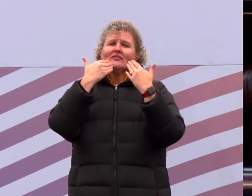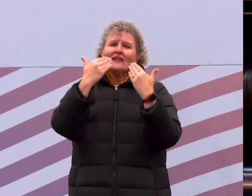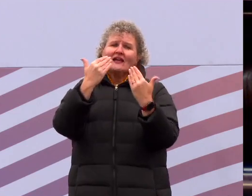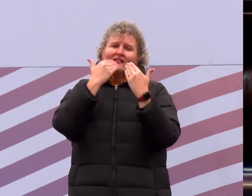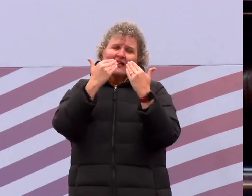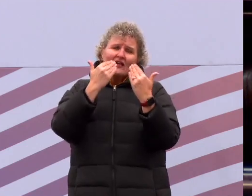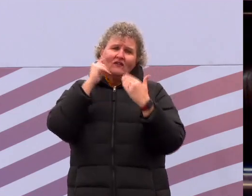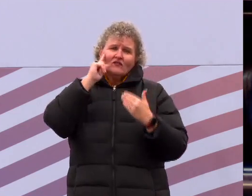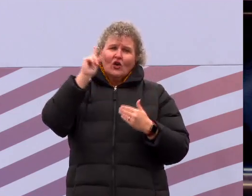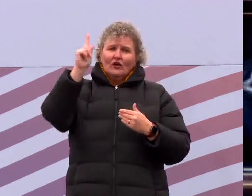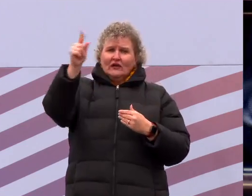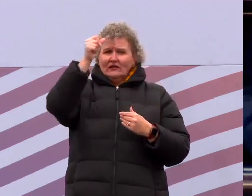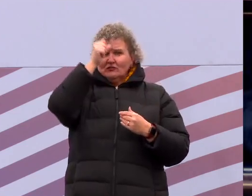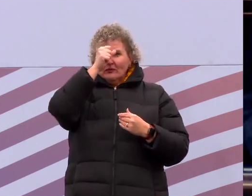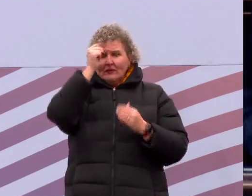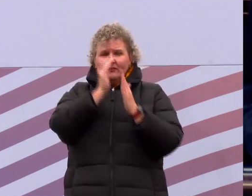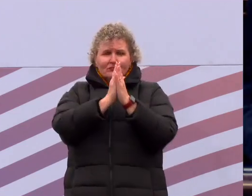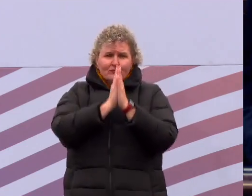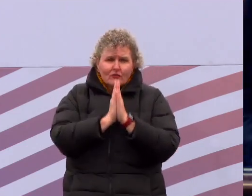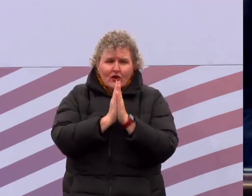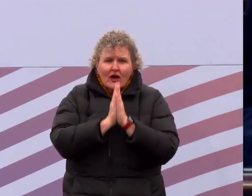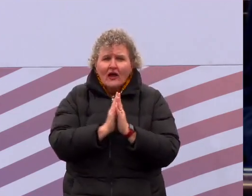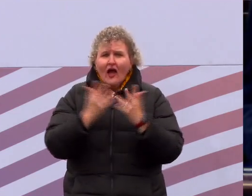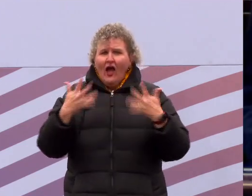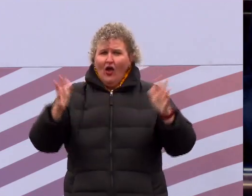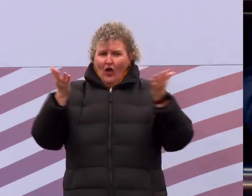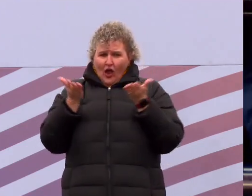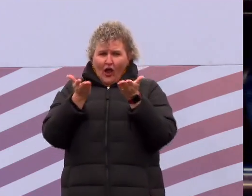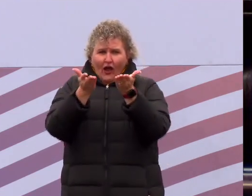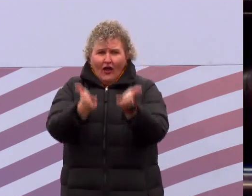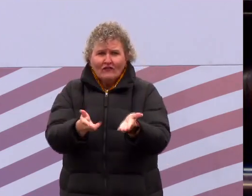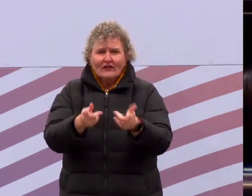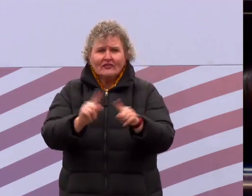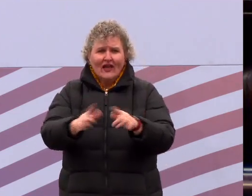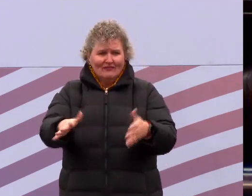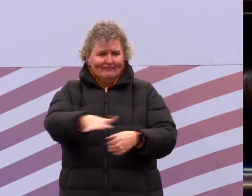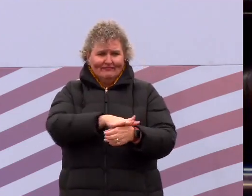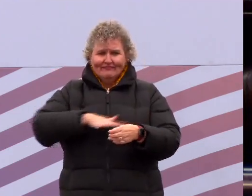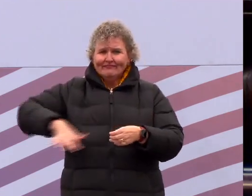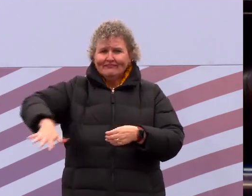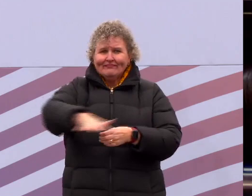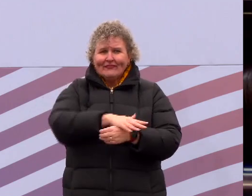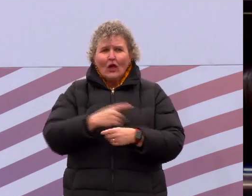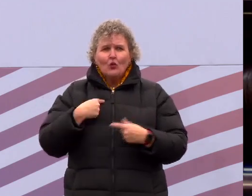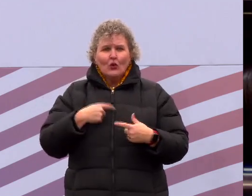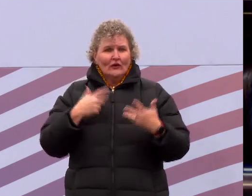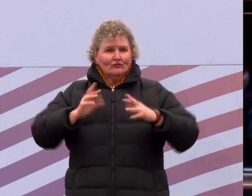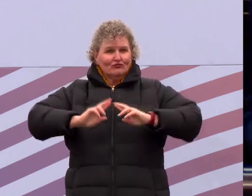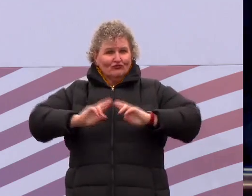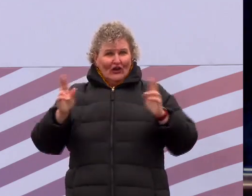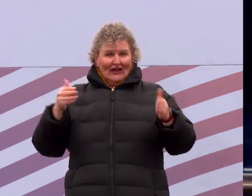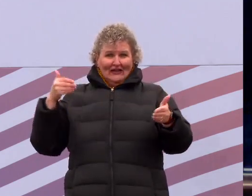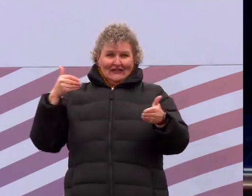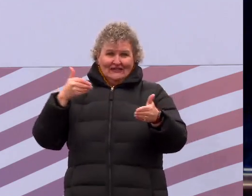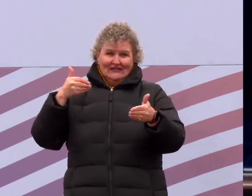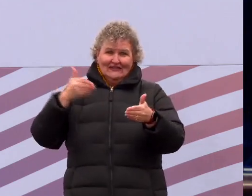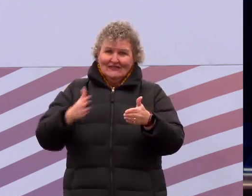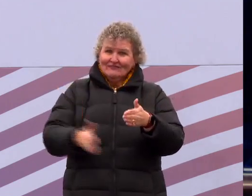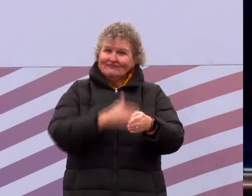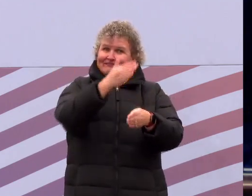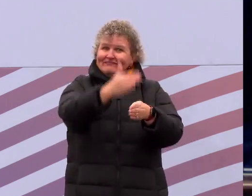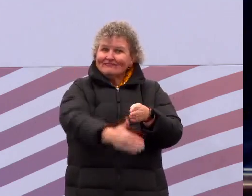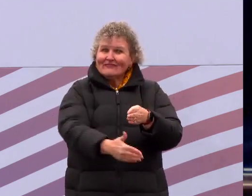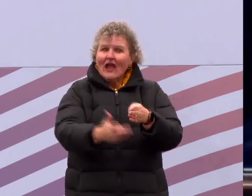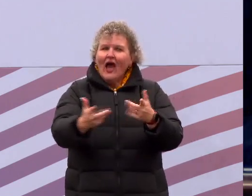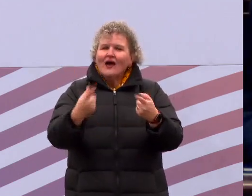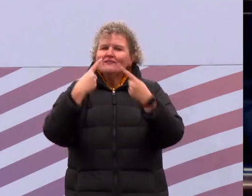prayers that have already been offered in this place. As we prepare to conclude this portion of this efficacious celebration